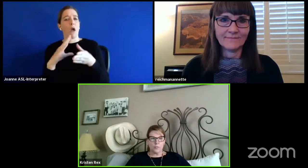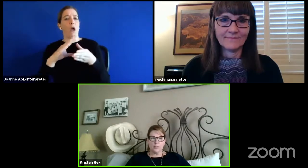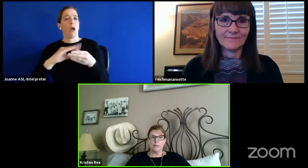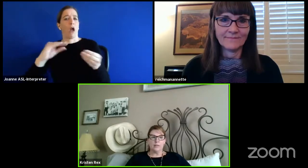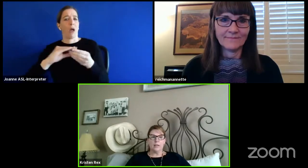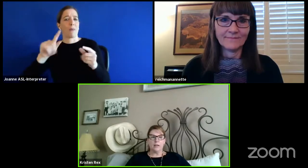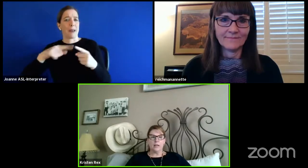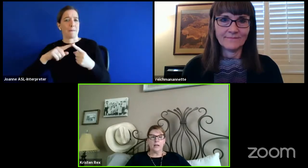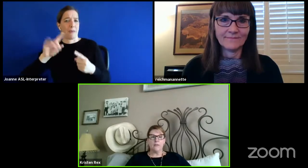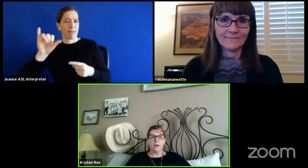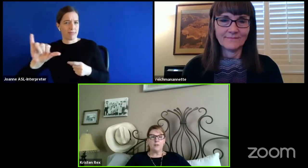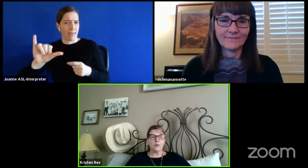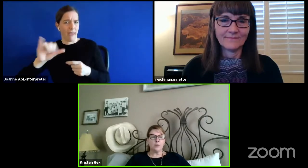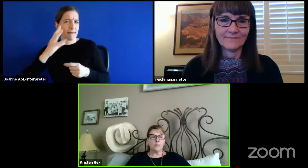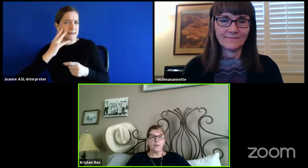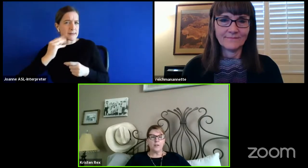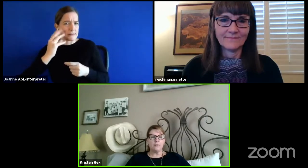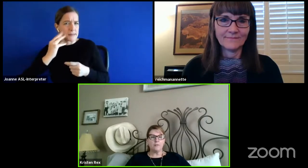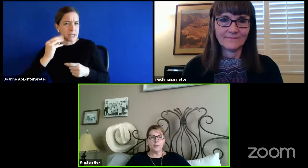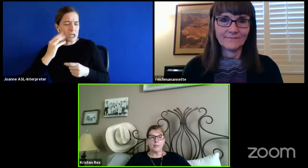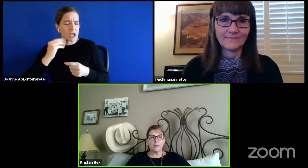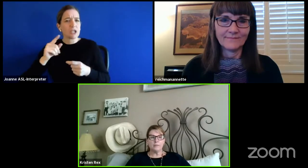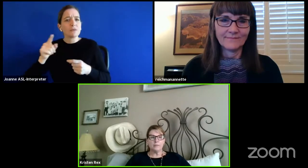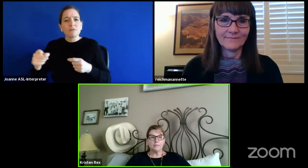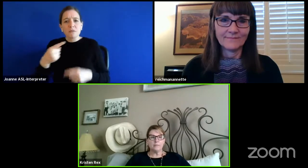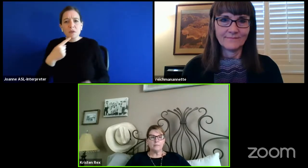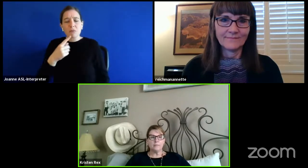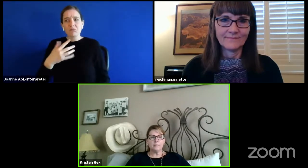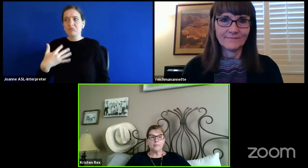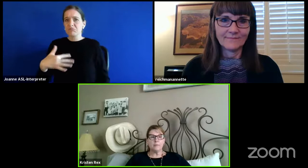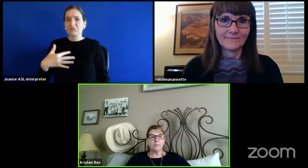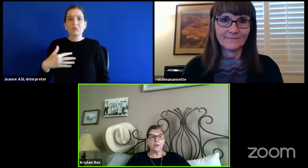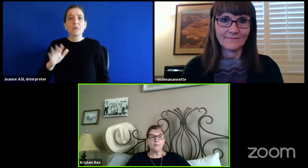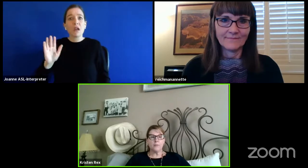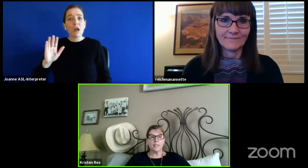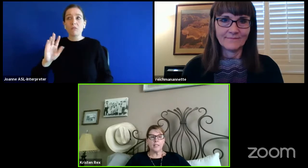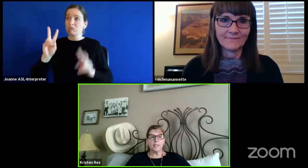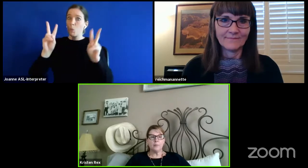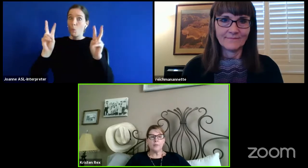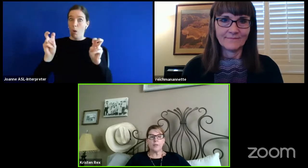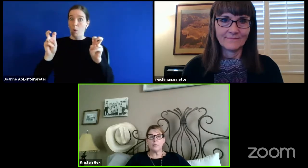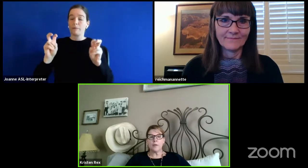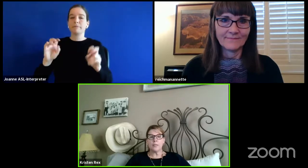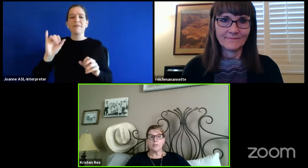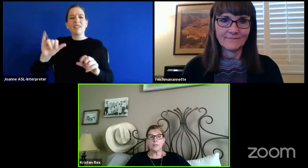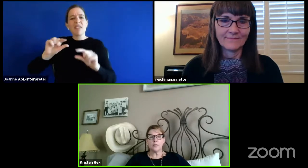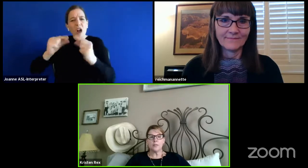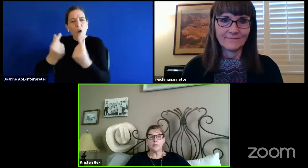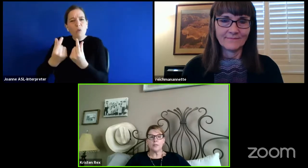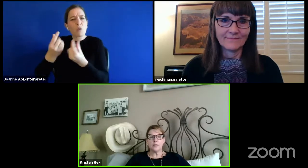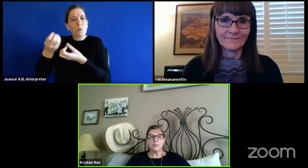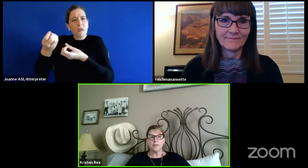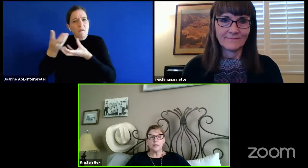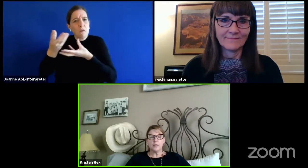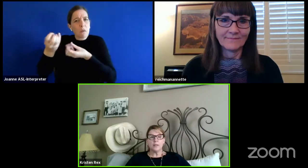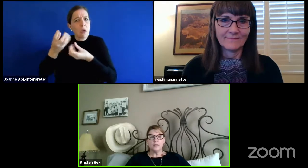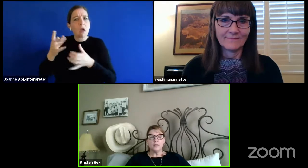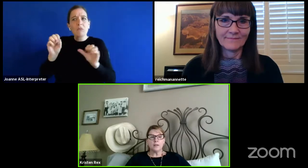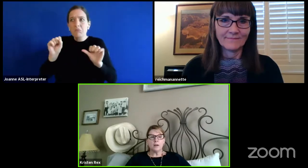Quote, I found the group very informative. It was helpful to get input on ways to use